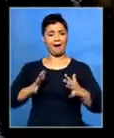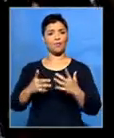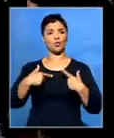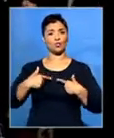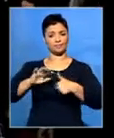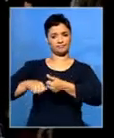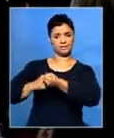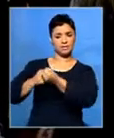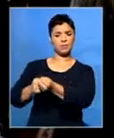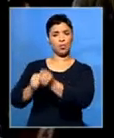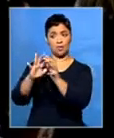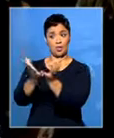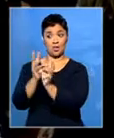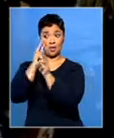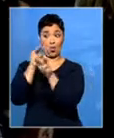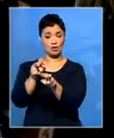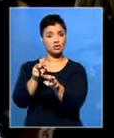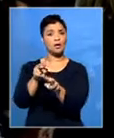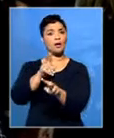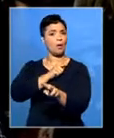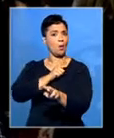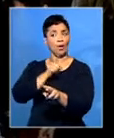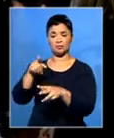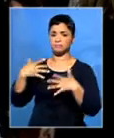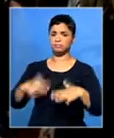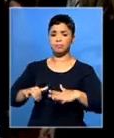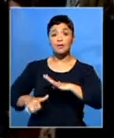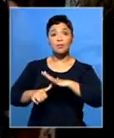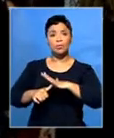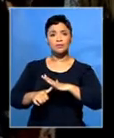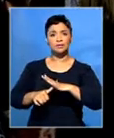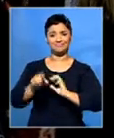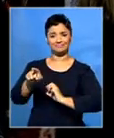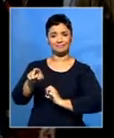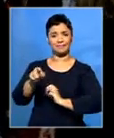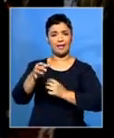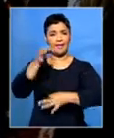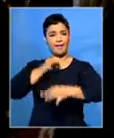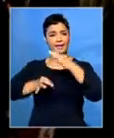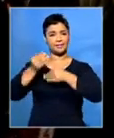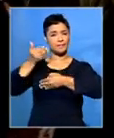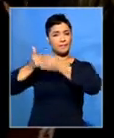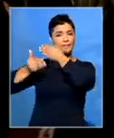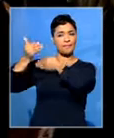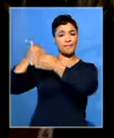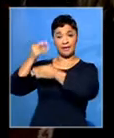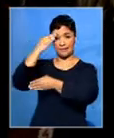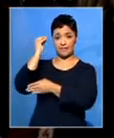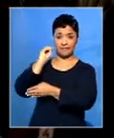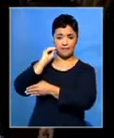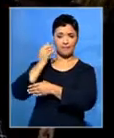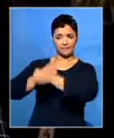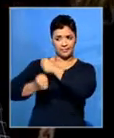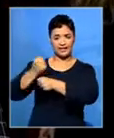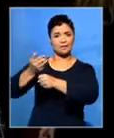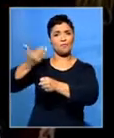behind this effort because it's a very important one. He took us back. You'll recall that some years ago he was